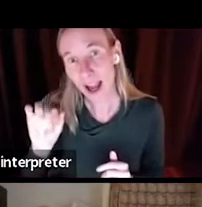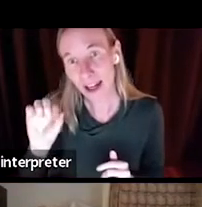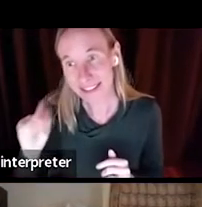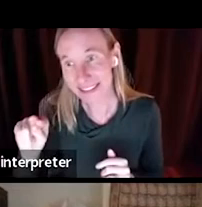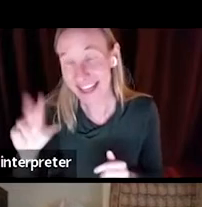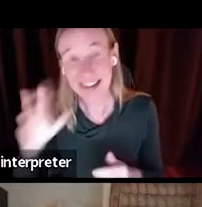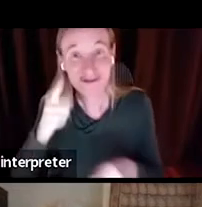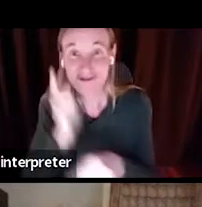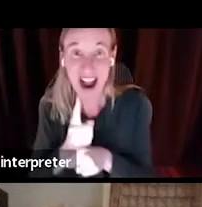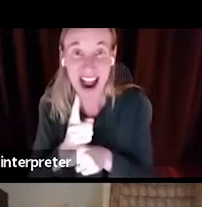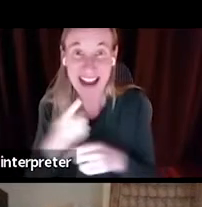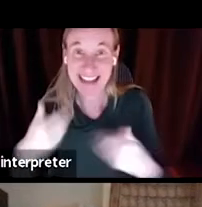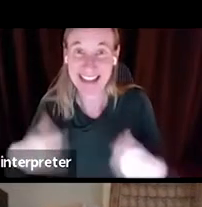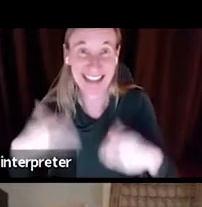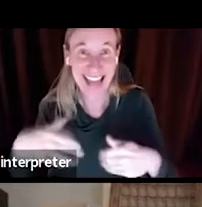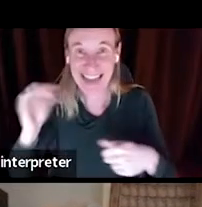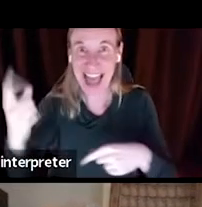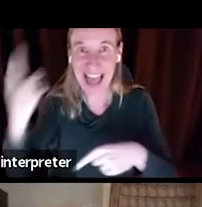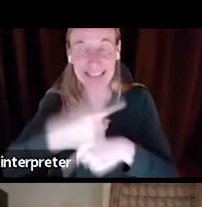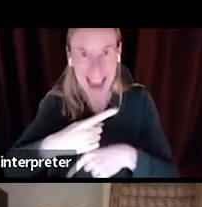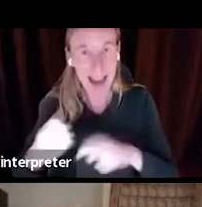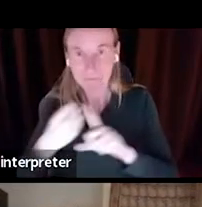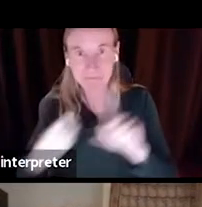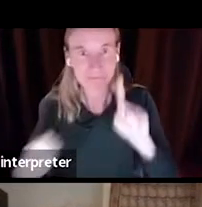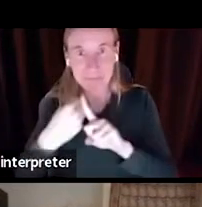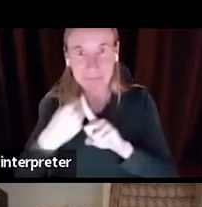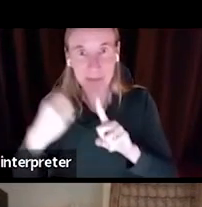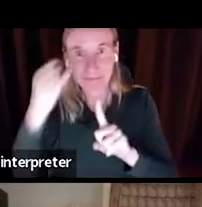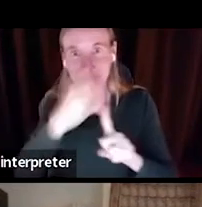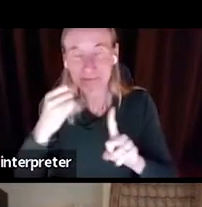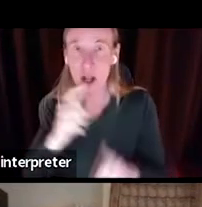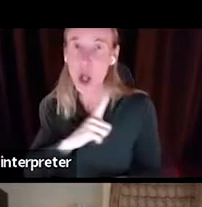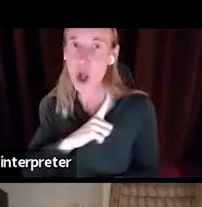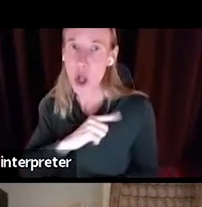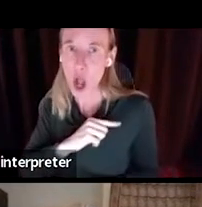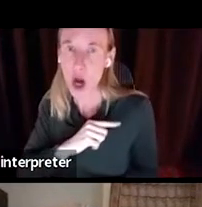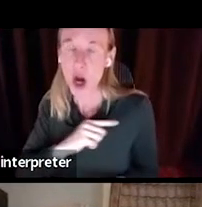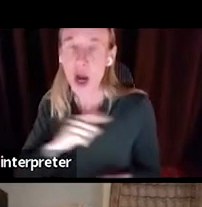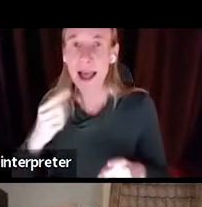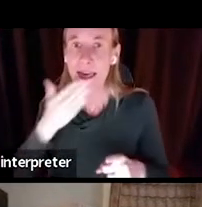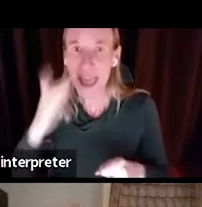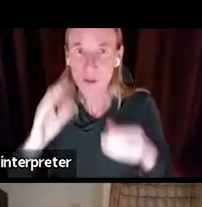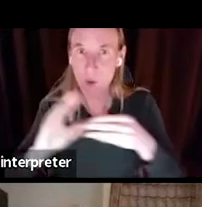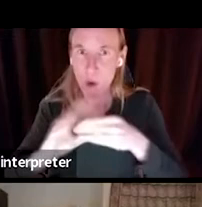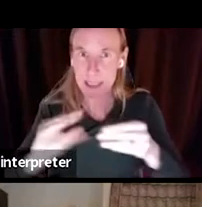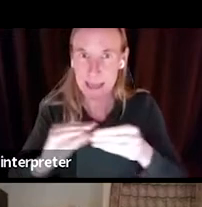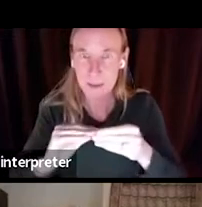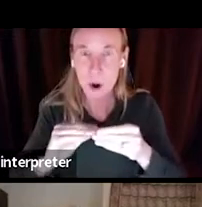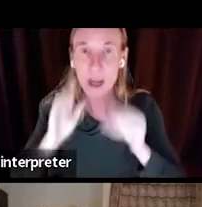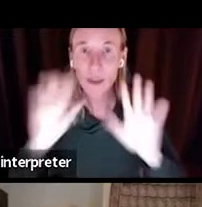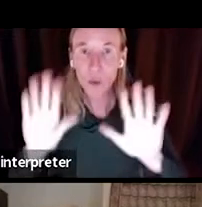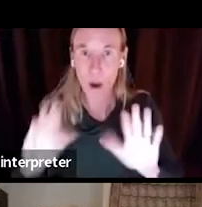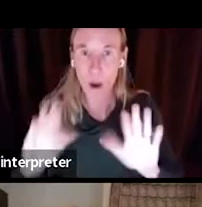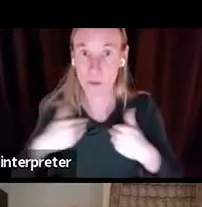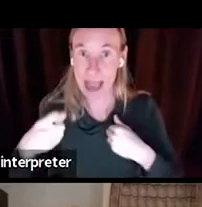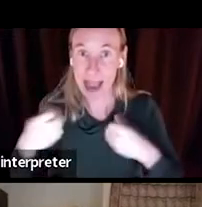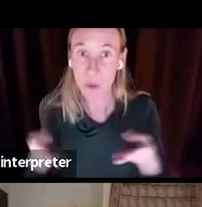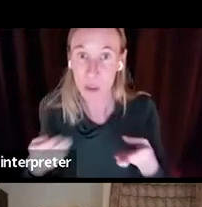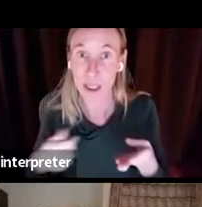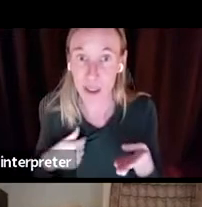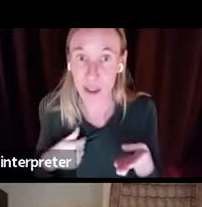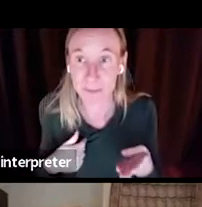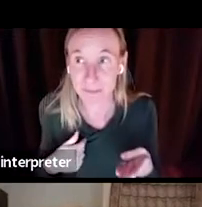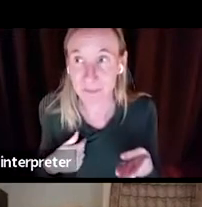you're right. It's a very memorable day. Laura, thank you for your testimony. Wonderful to have you. And, uh, I